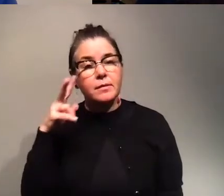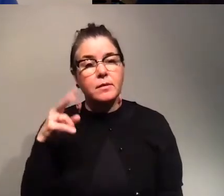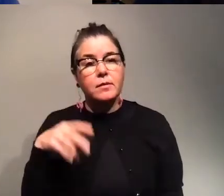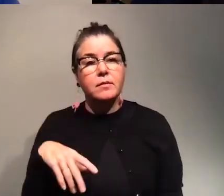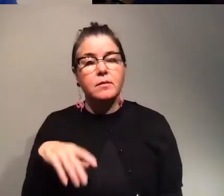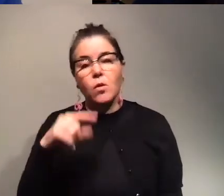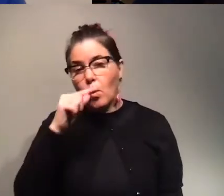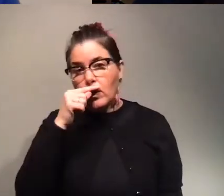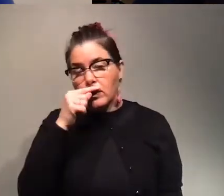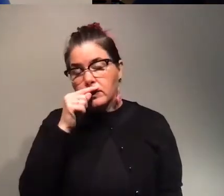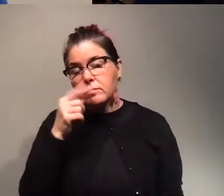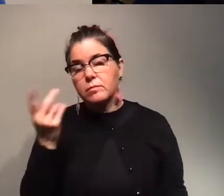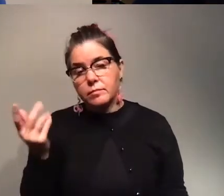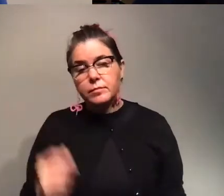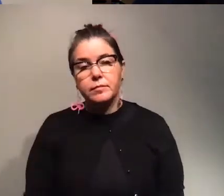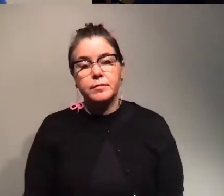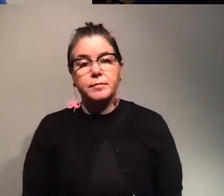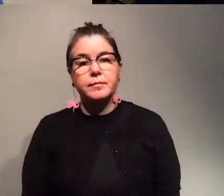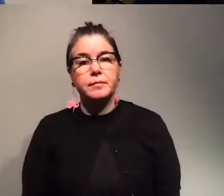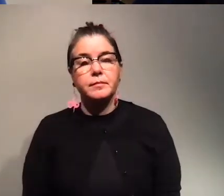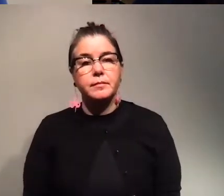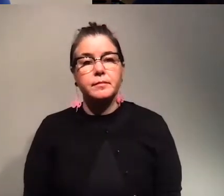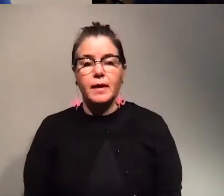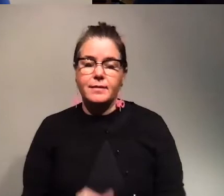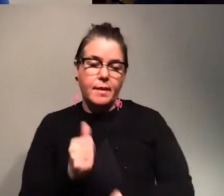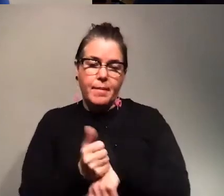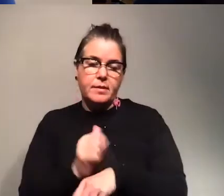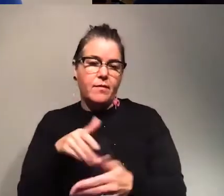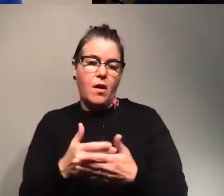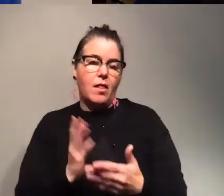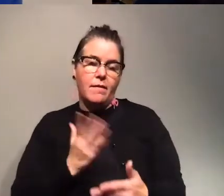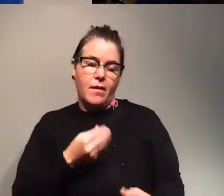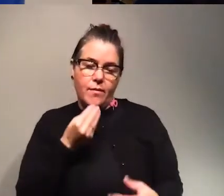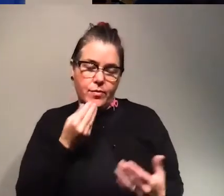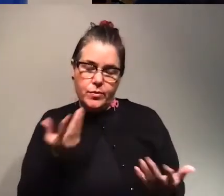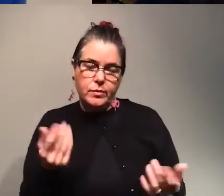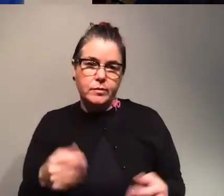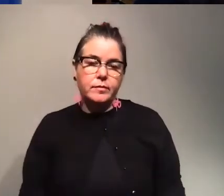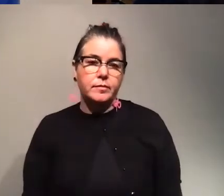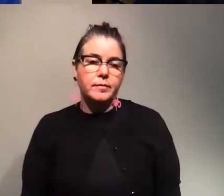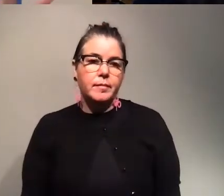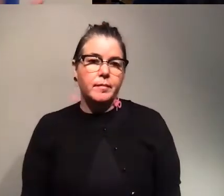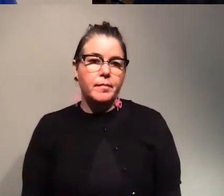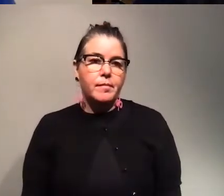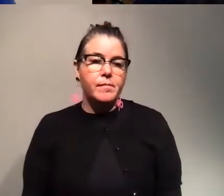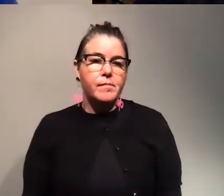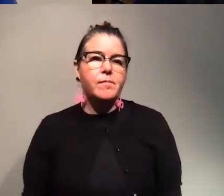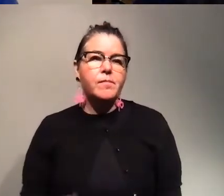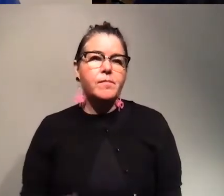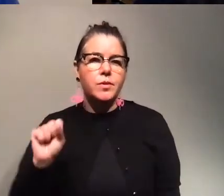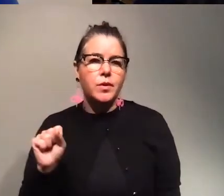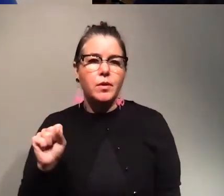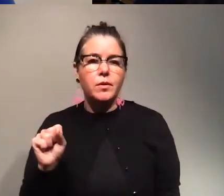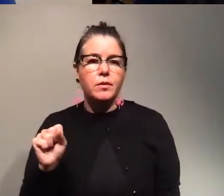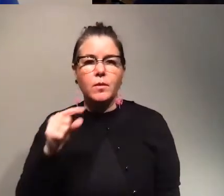corn and is the base of all our food further uh in the u.s it could be